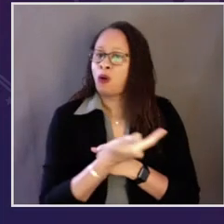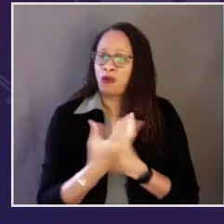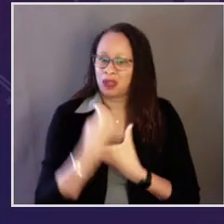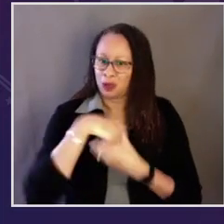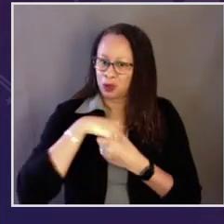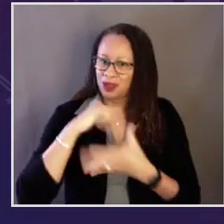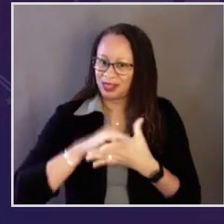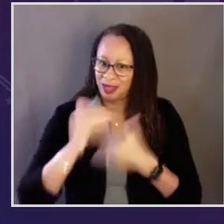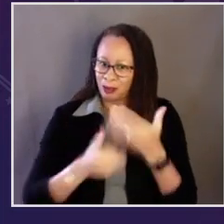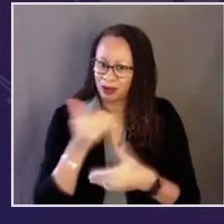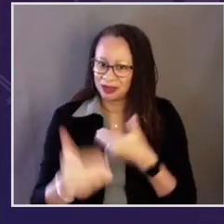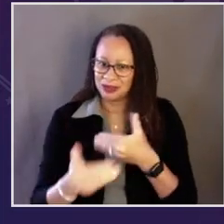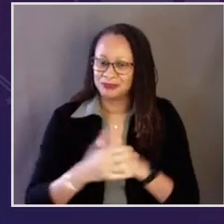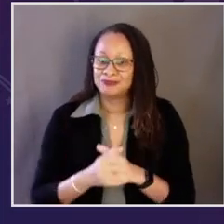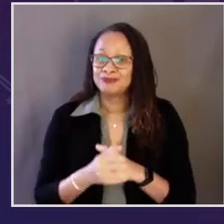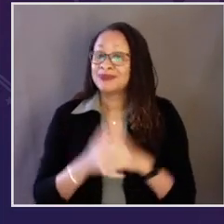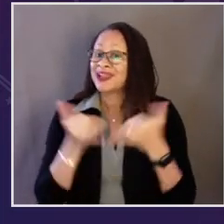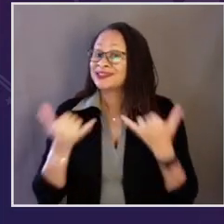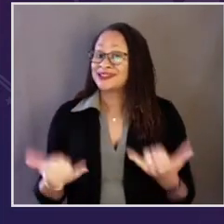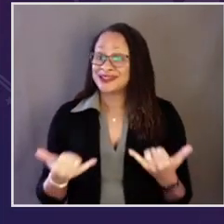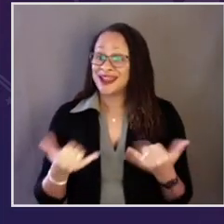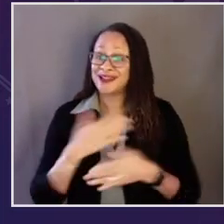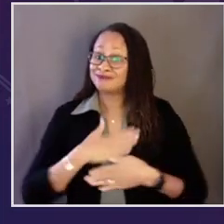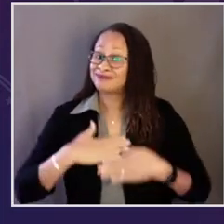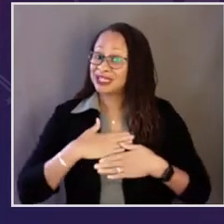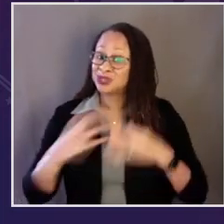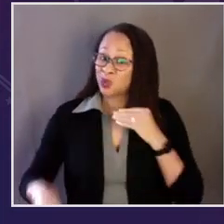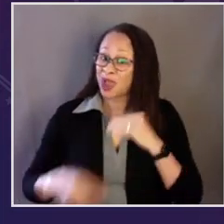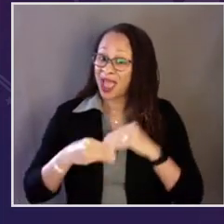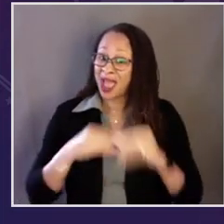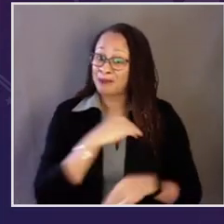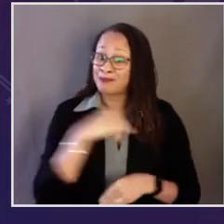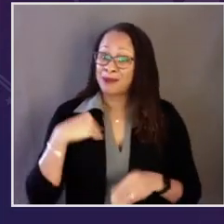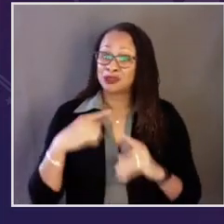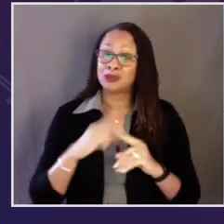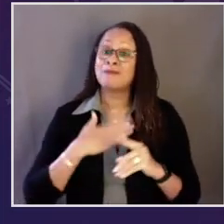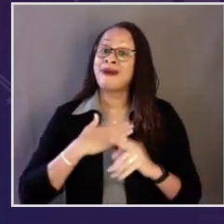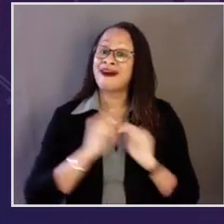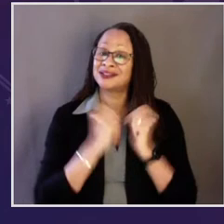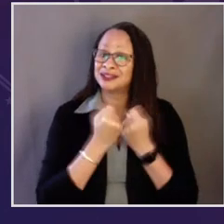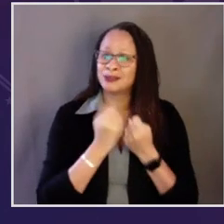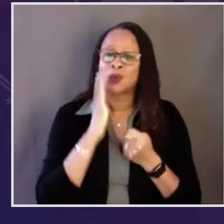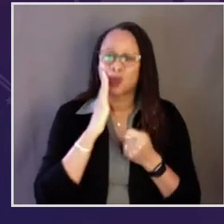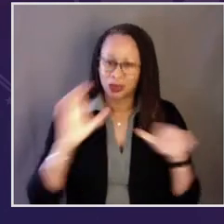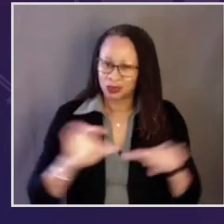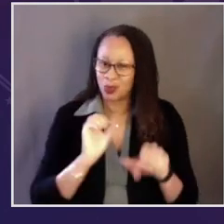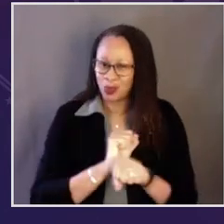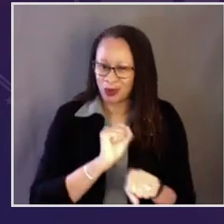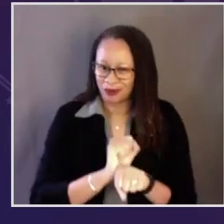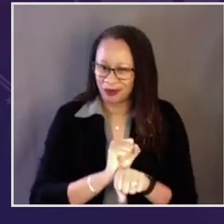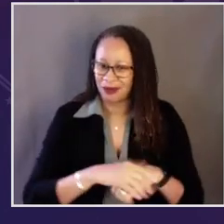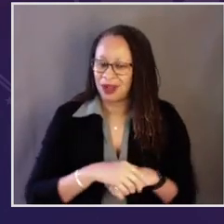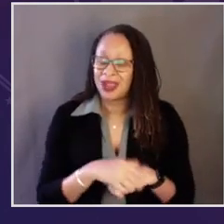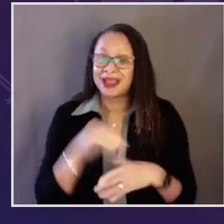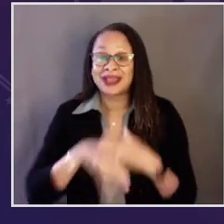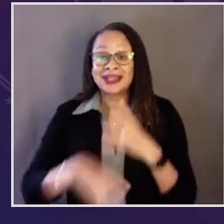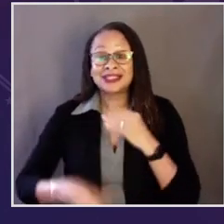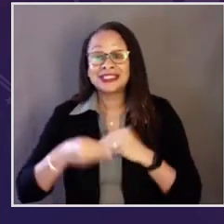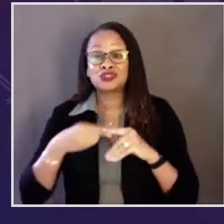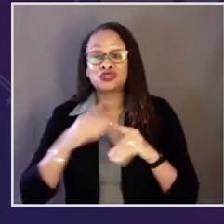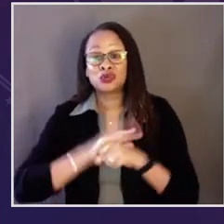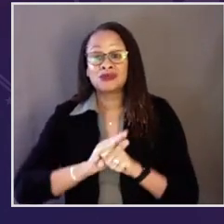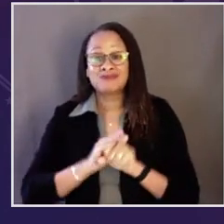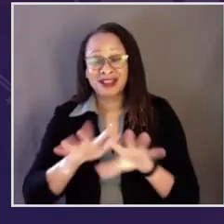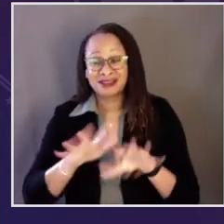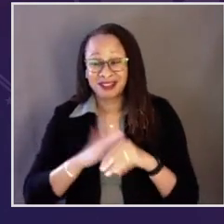sure everyone is included. Now, today, I'm really pleased to add members to my team